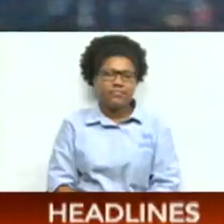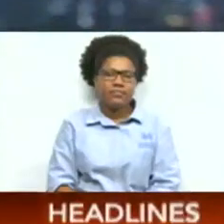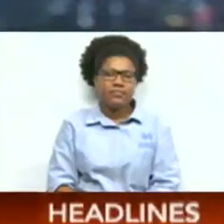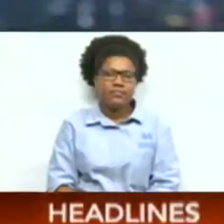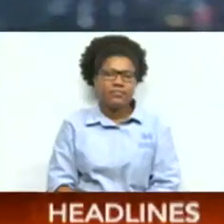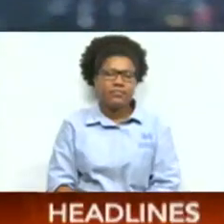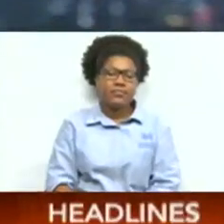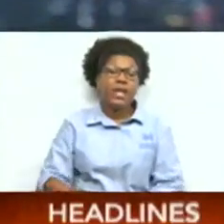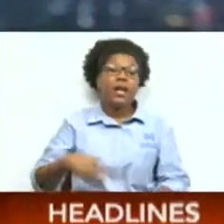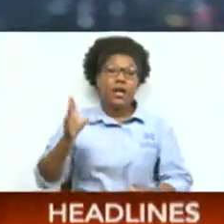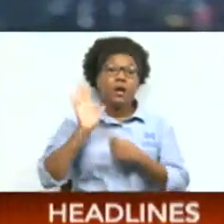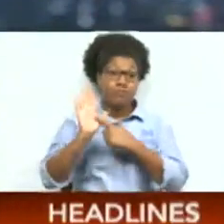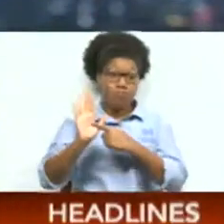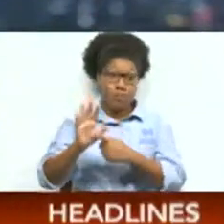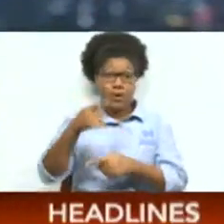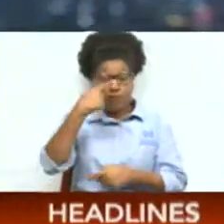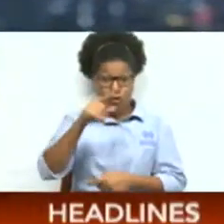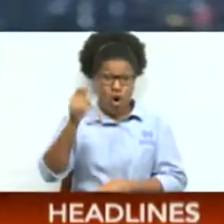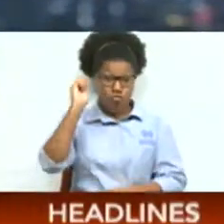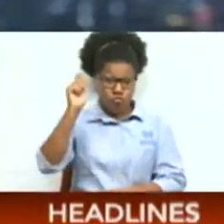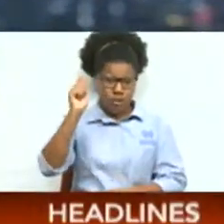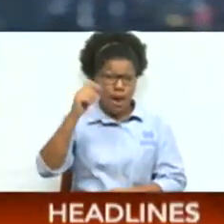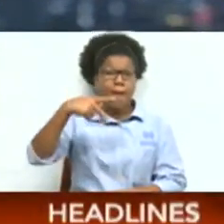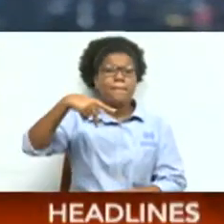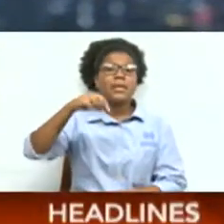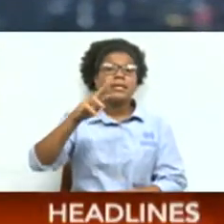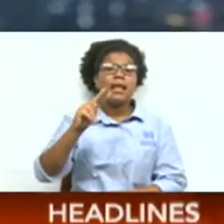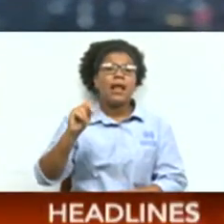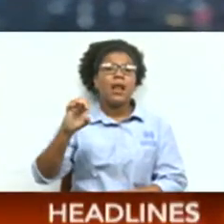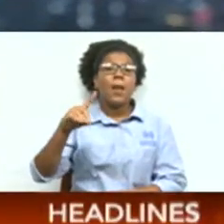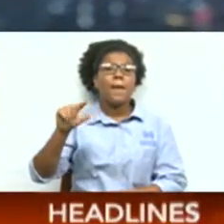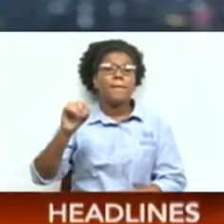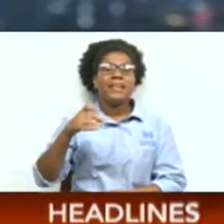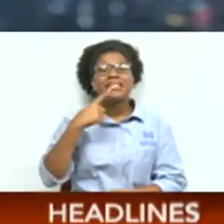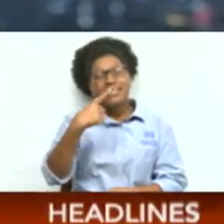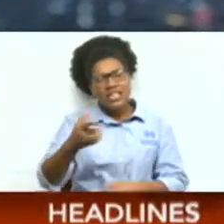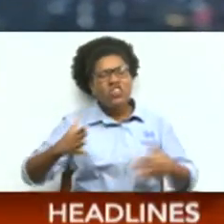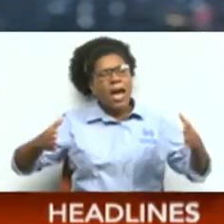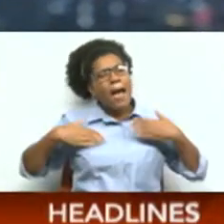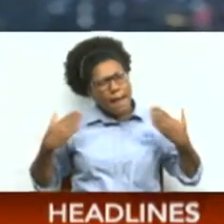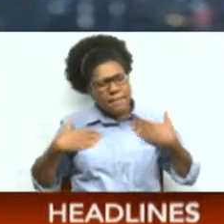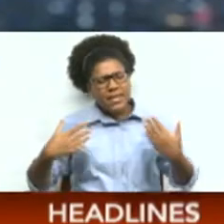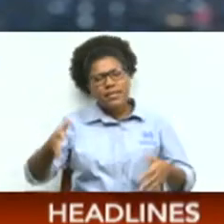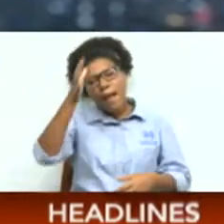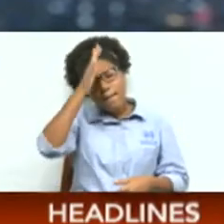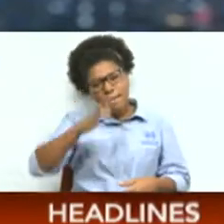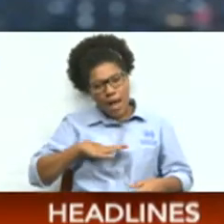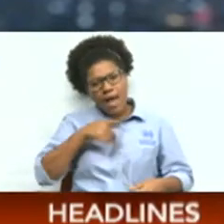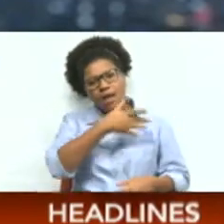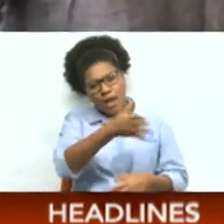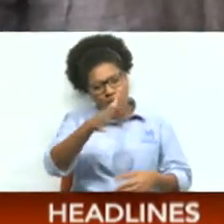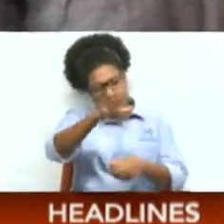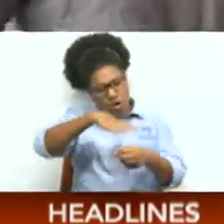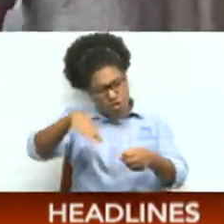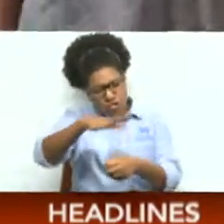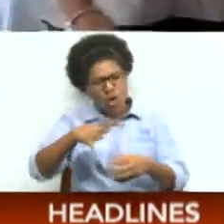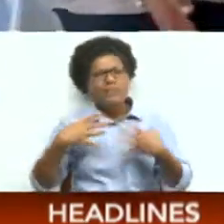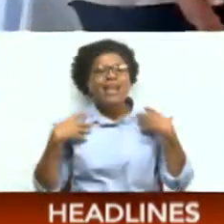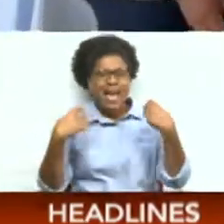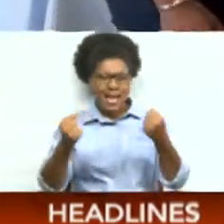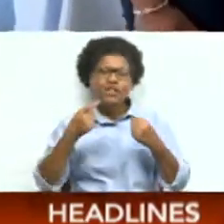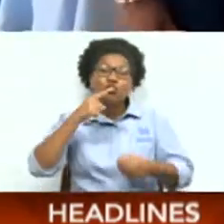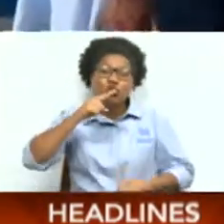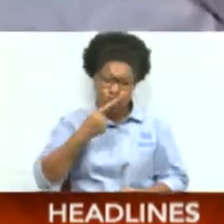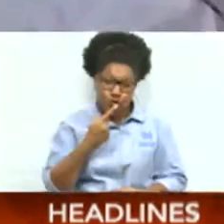Member of Parliament for ARIMA, Penelope Beckle, says she is happy that men in her constituency are taking their health seriously.